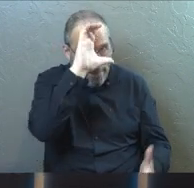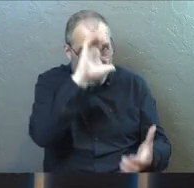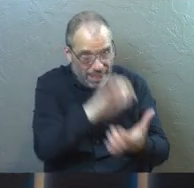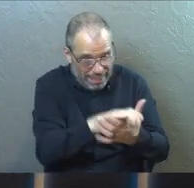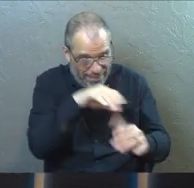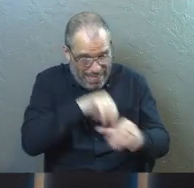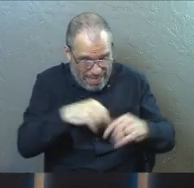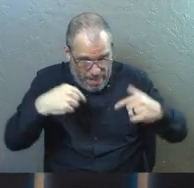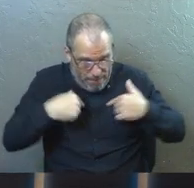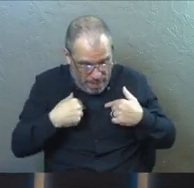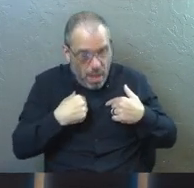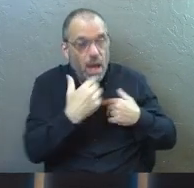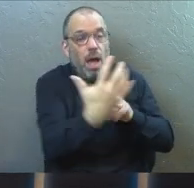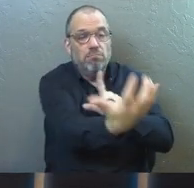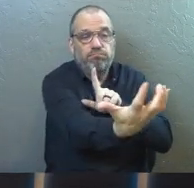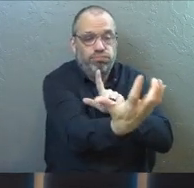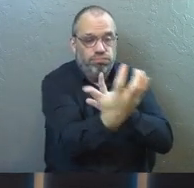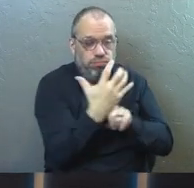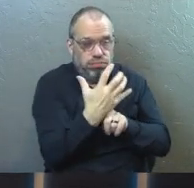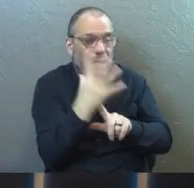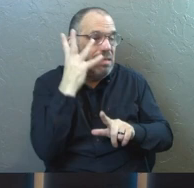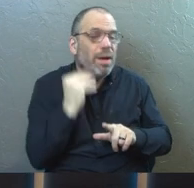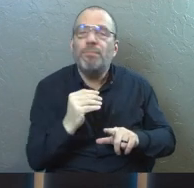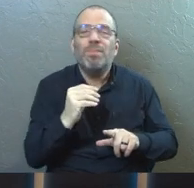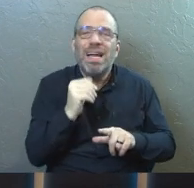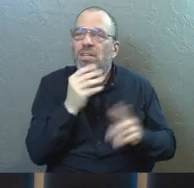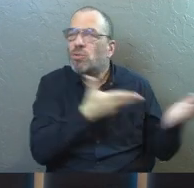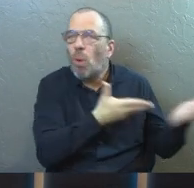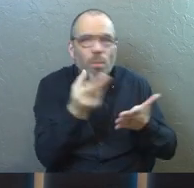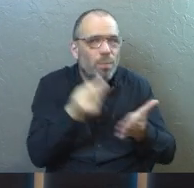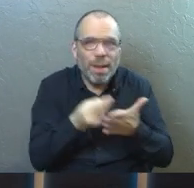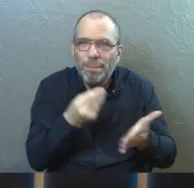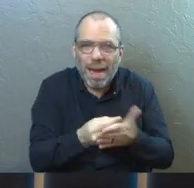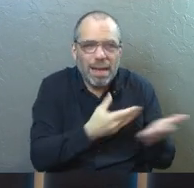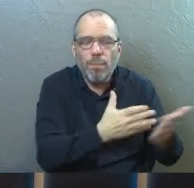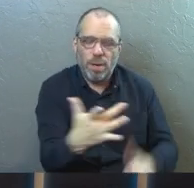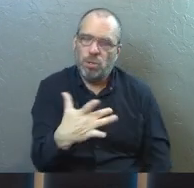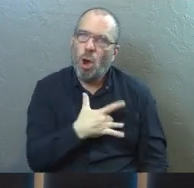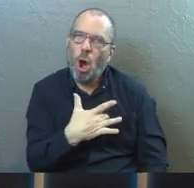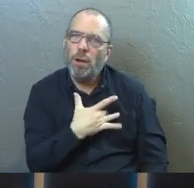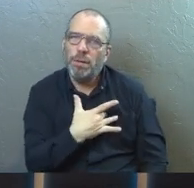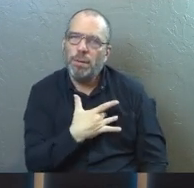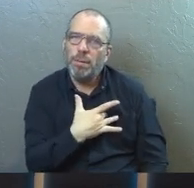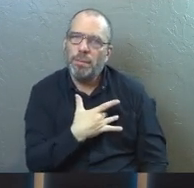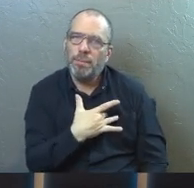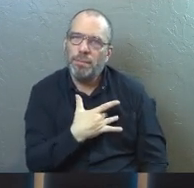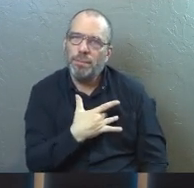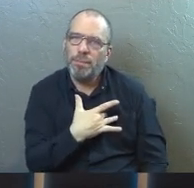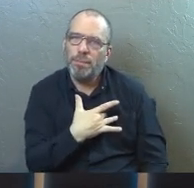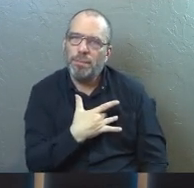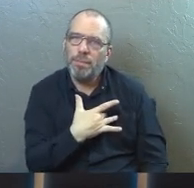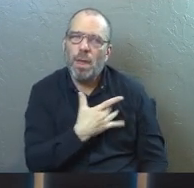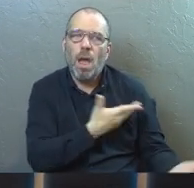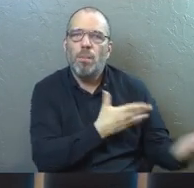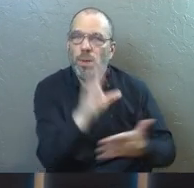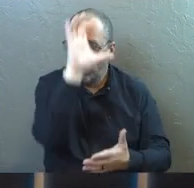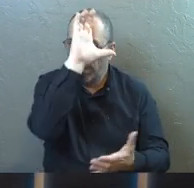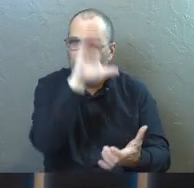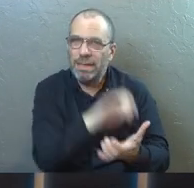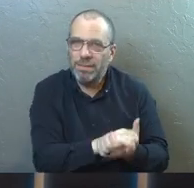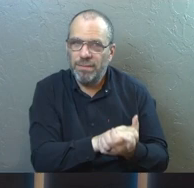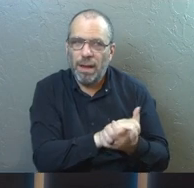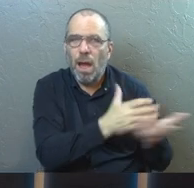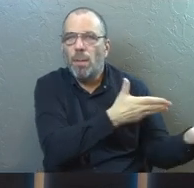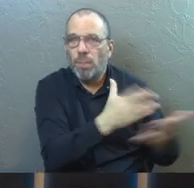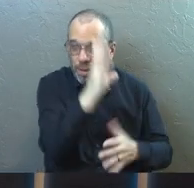believes in me may come and drink. You don't have to bring your money. You just have to bring your heart, bring your belief,